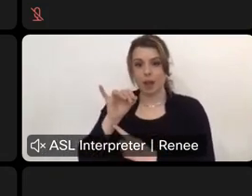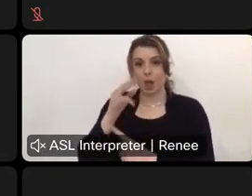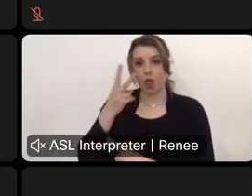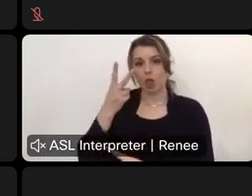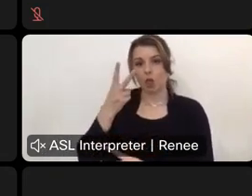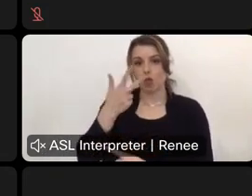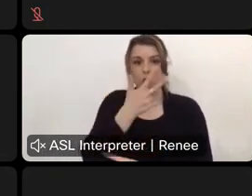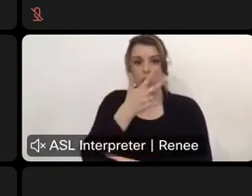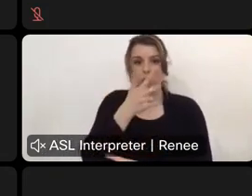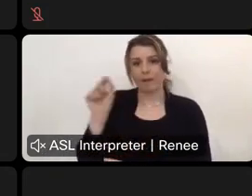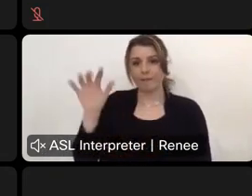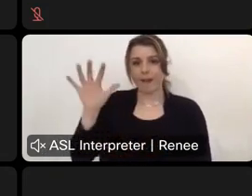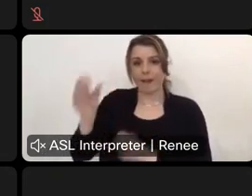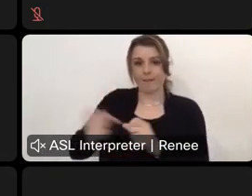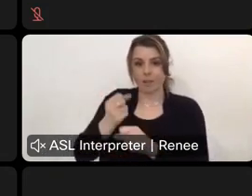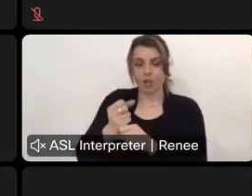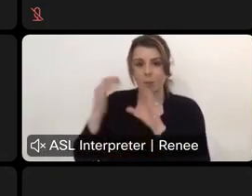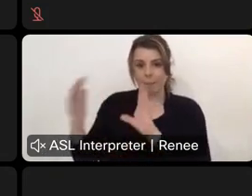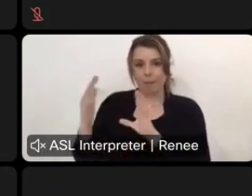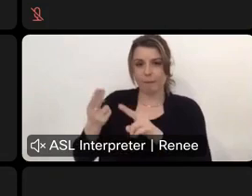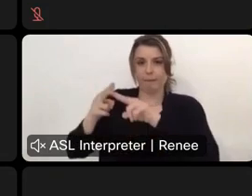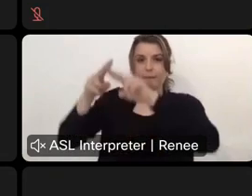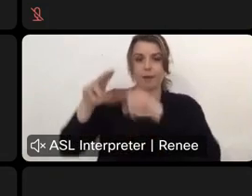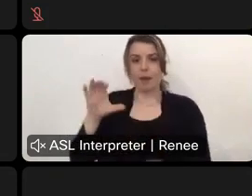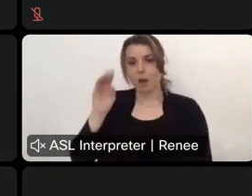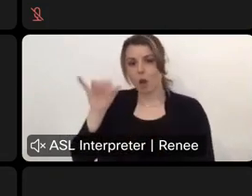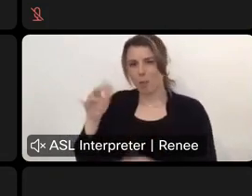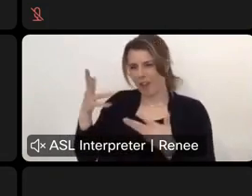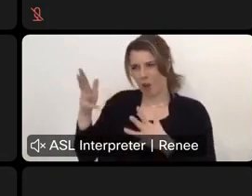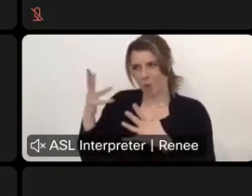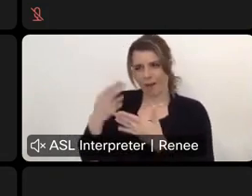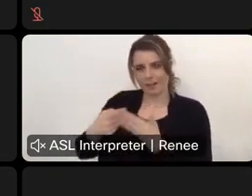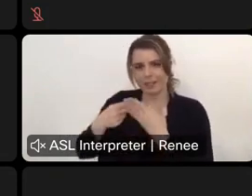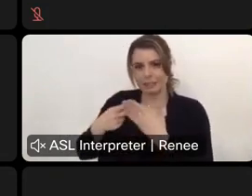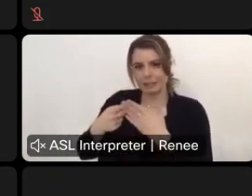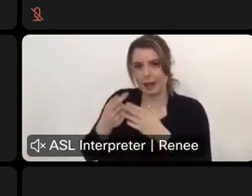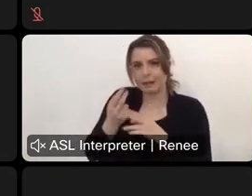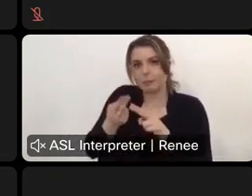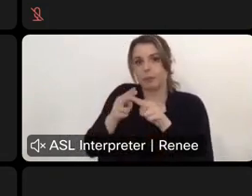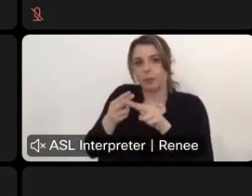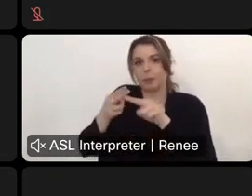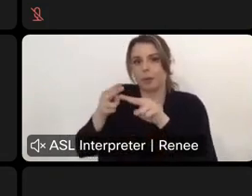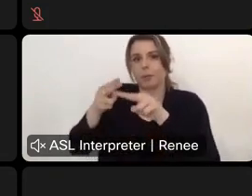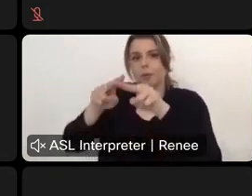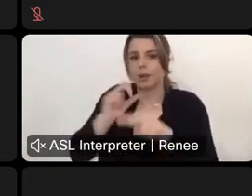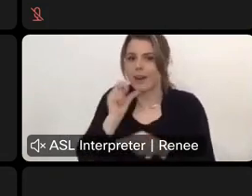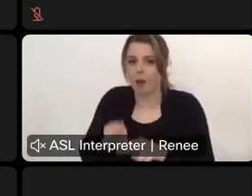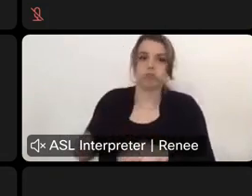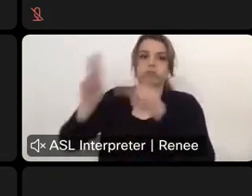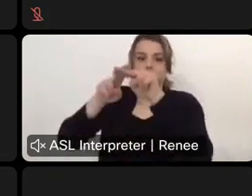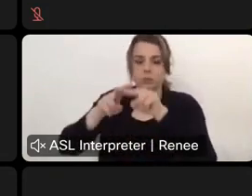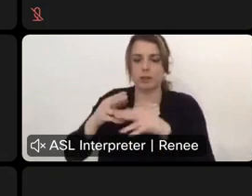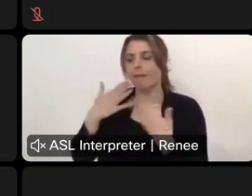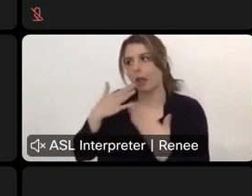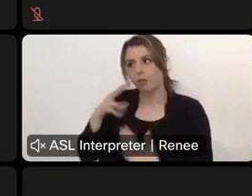period. Um, I think Toby's, uh, discussed incremental increases already and answered that question. Thank you for that